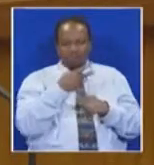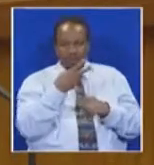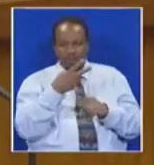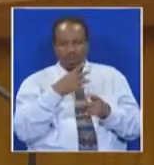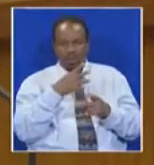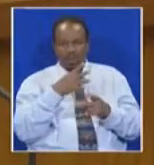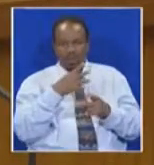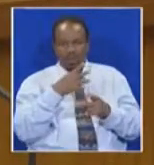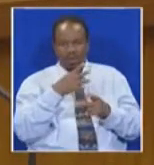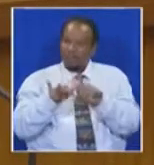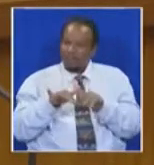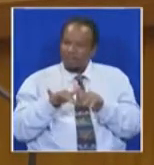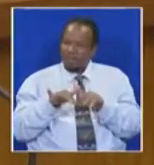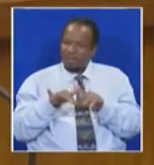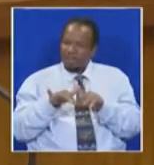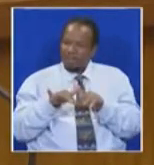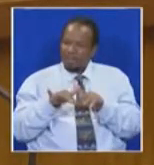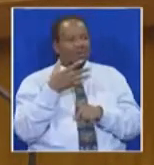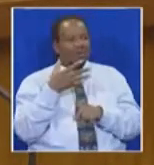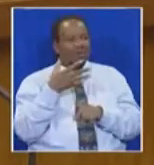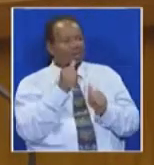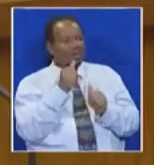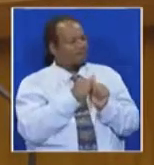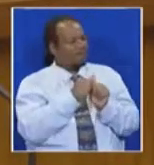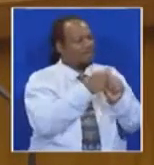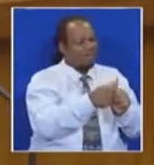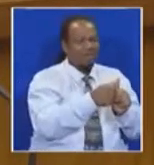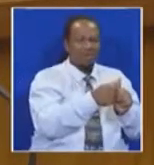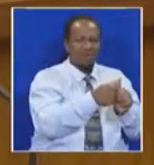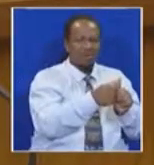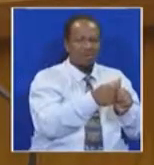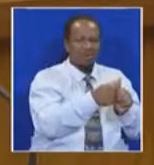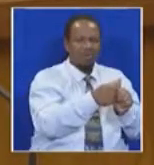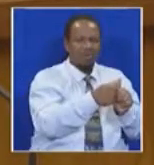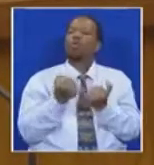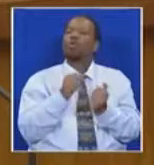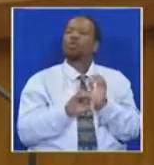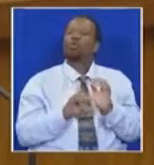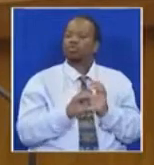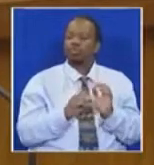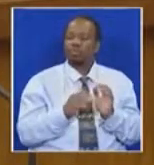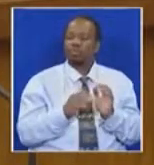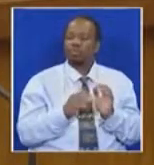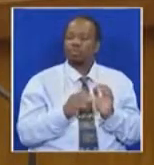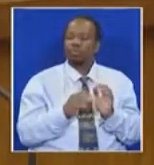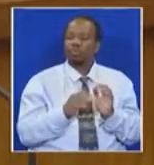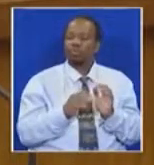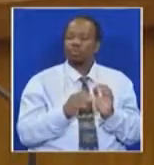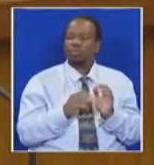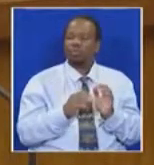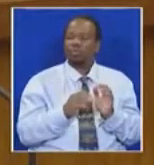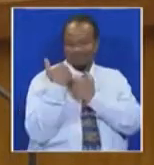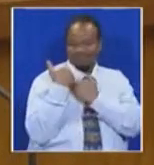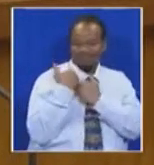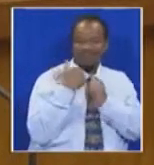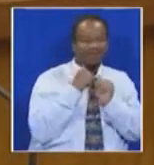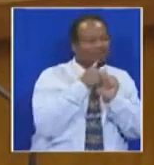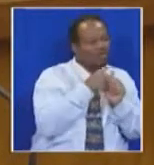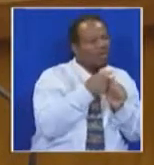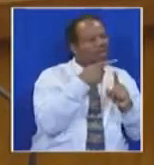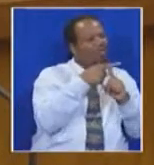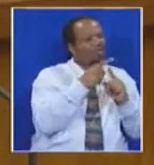legislature, that is inconsistent with the constitution and obligations imposed by the constitution on the executive